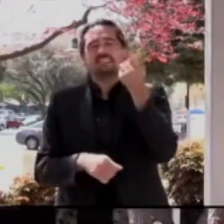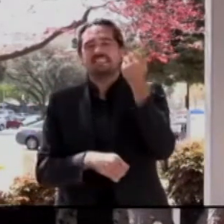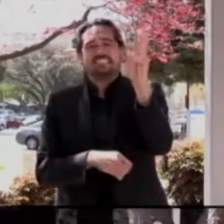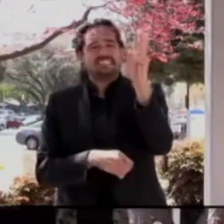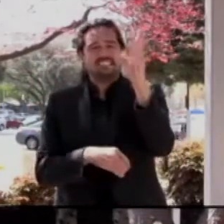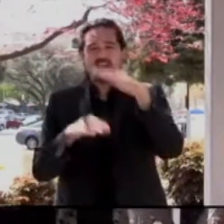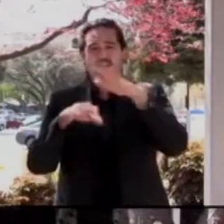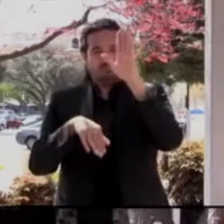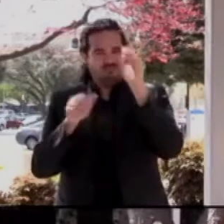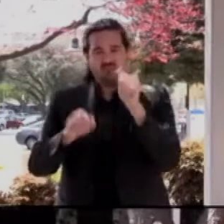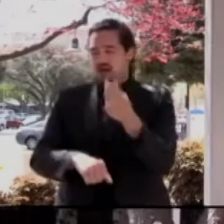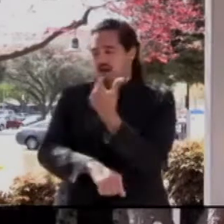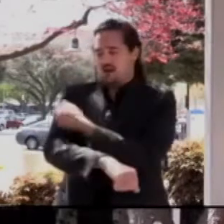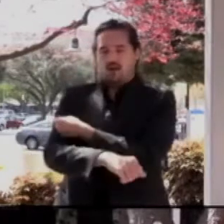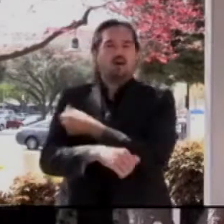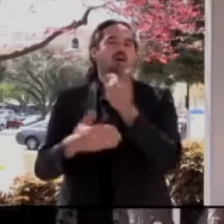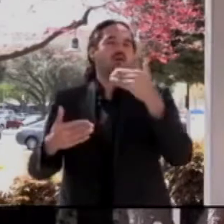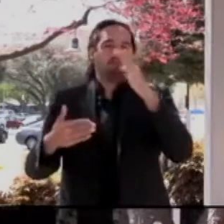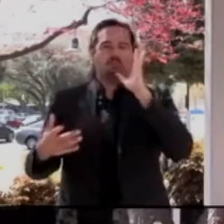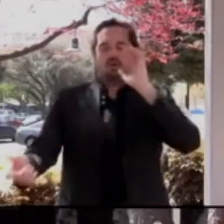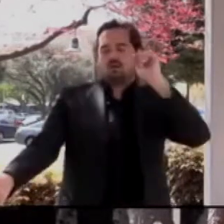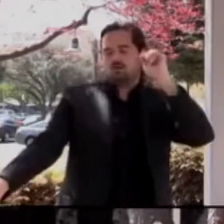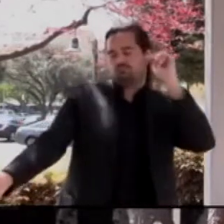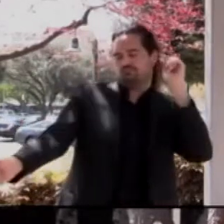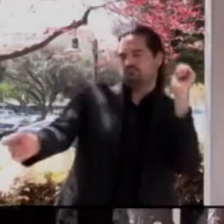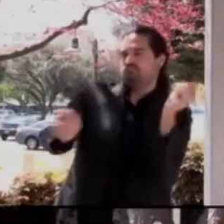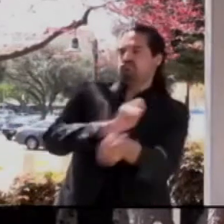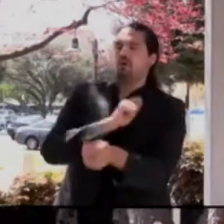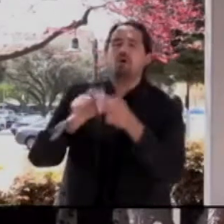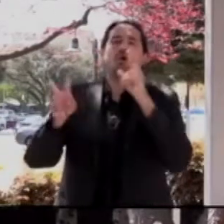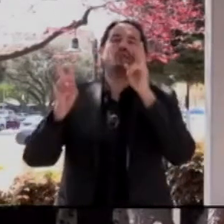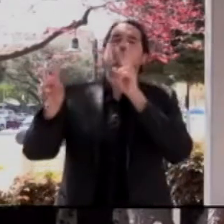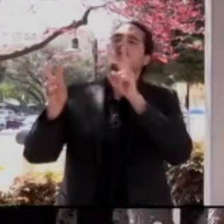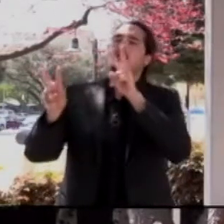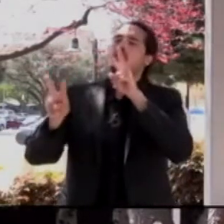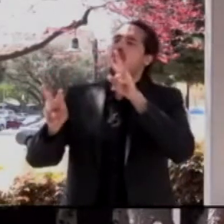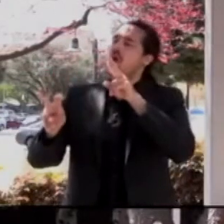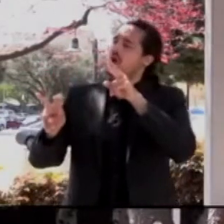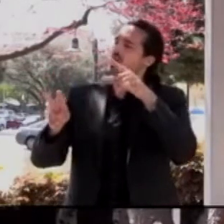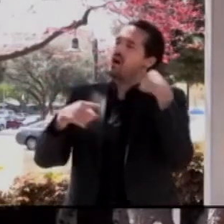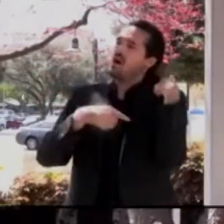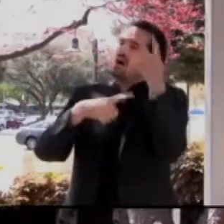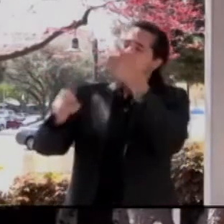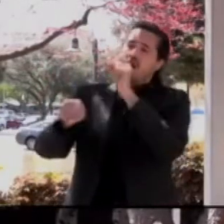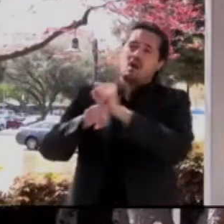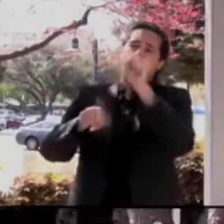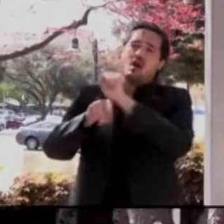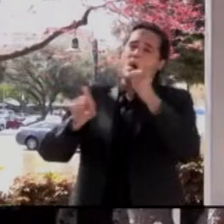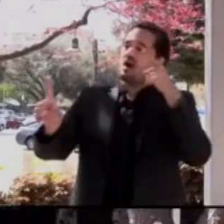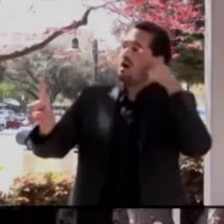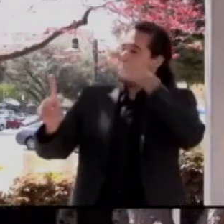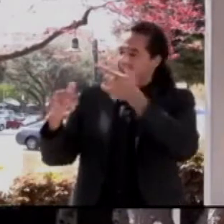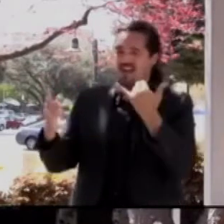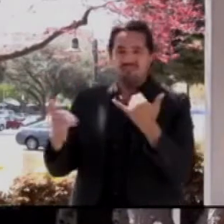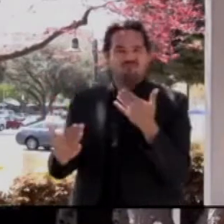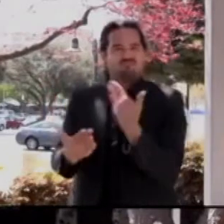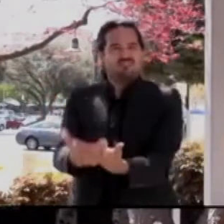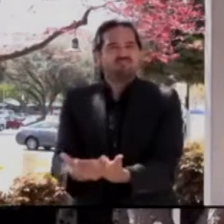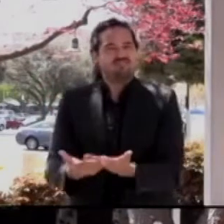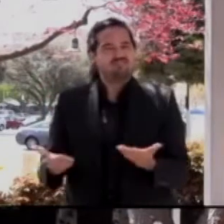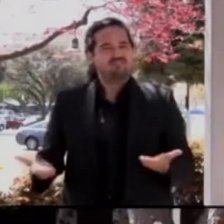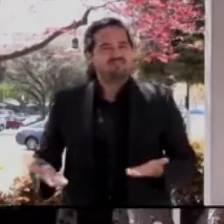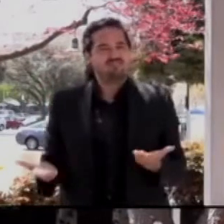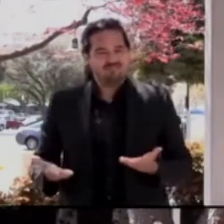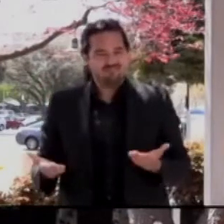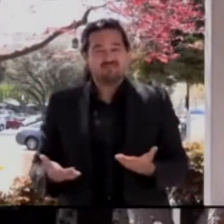-changer because we've been looking for this day for a long time. Our biggest bottleneck for all this time has been the actual supply